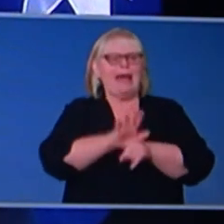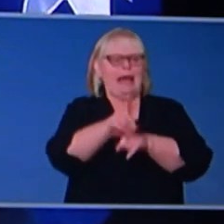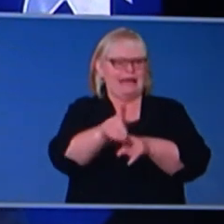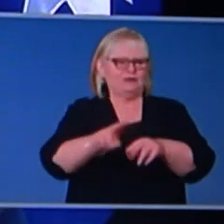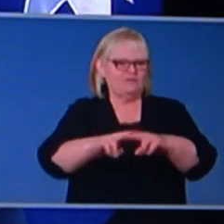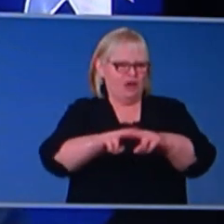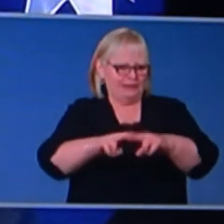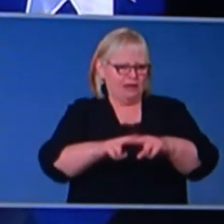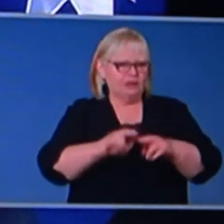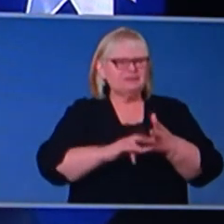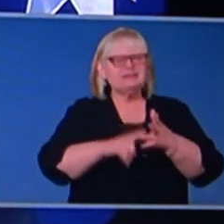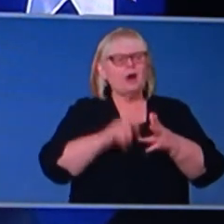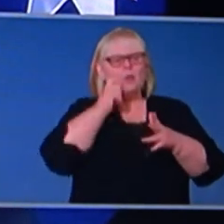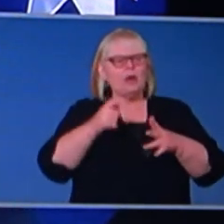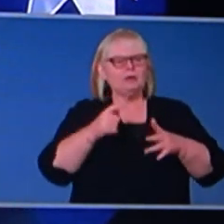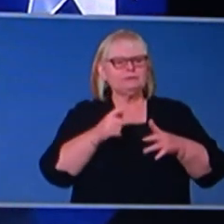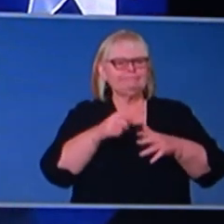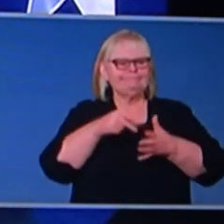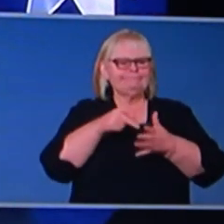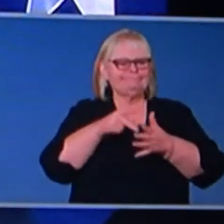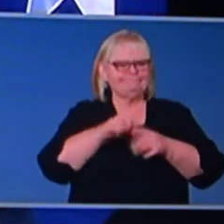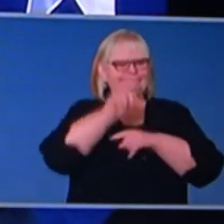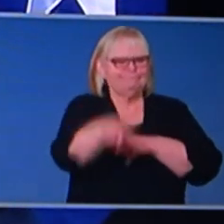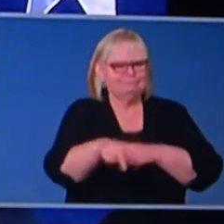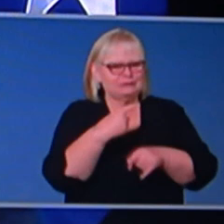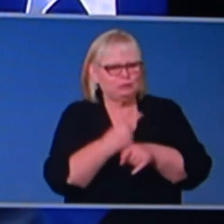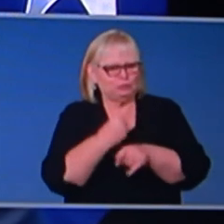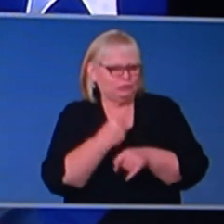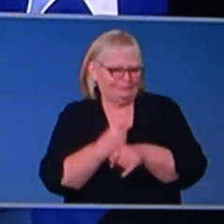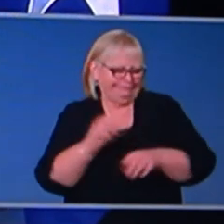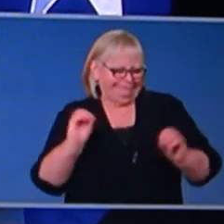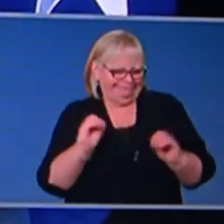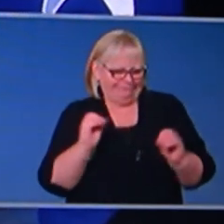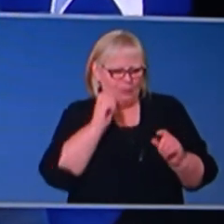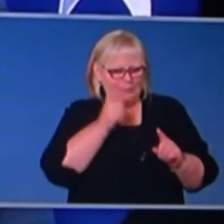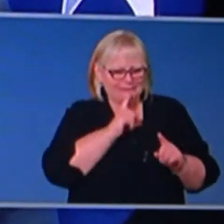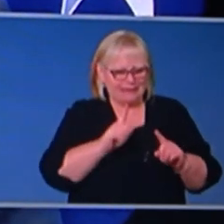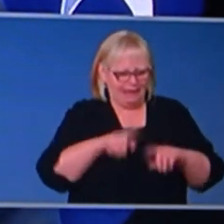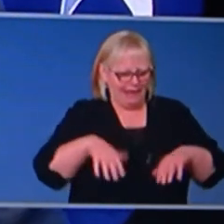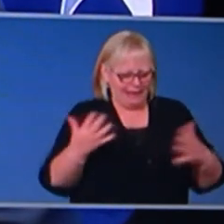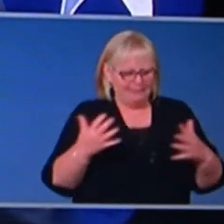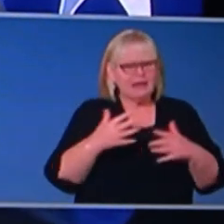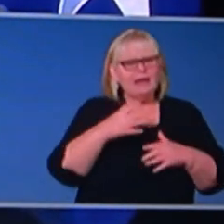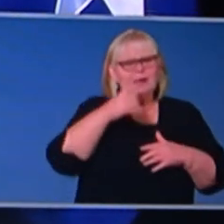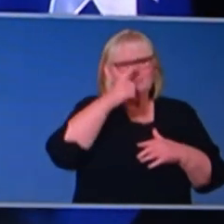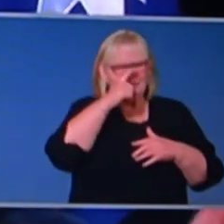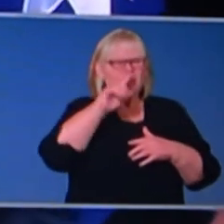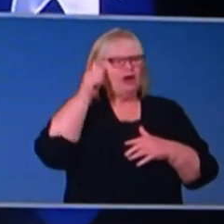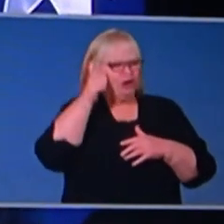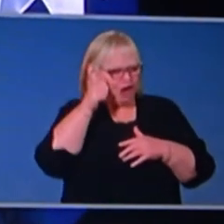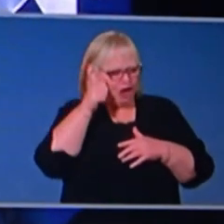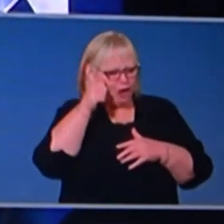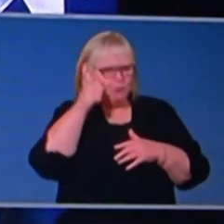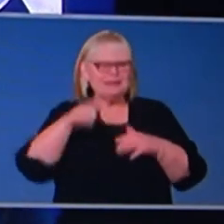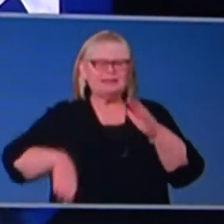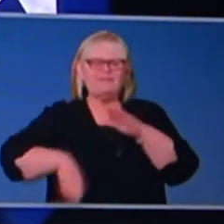And so I'm not going to prejudice that discussion by canvassing any particular areas. Uh, people will be very familiar with the